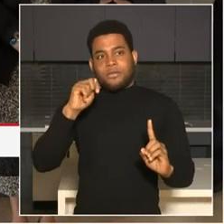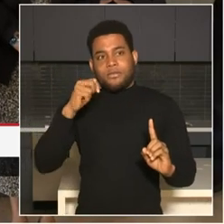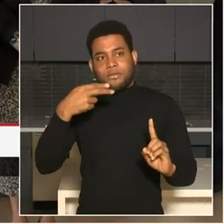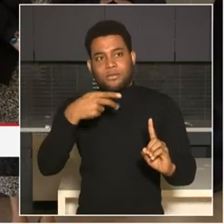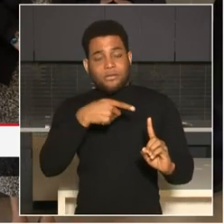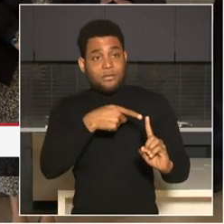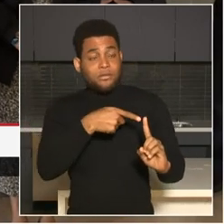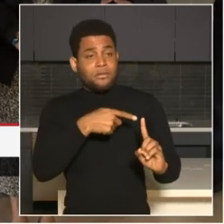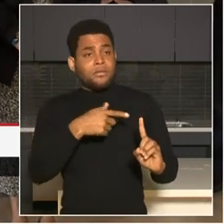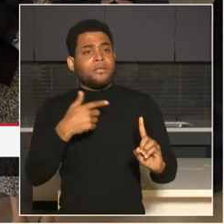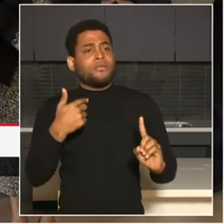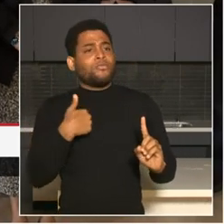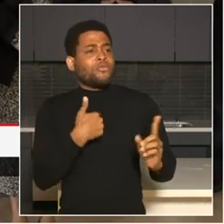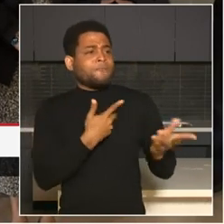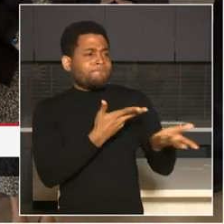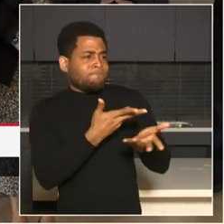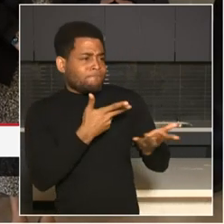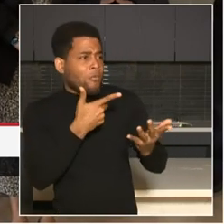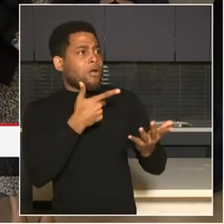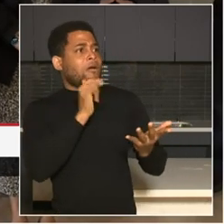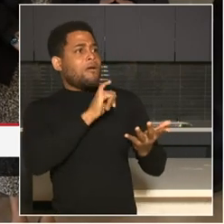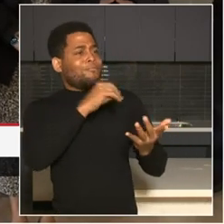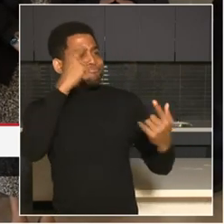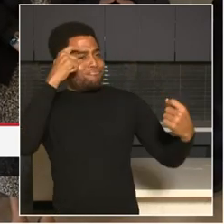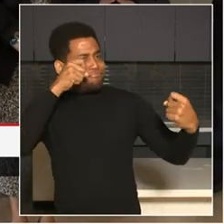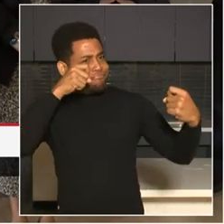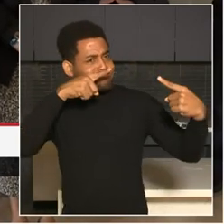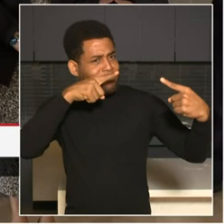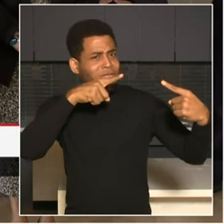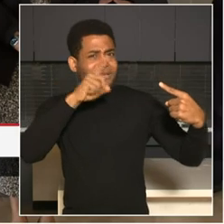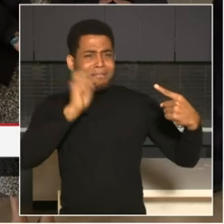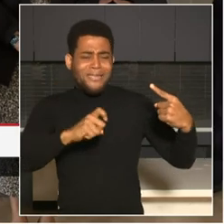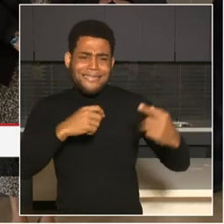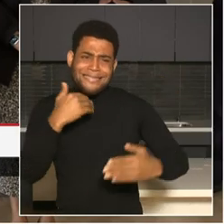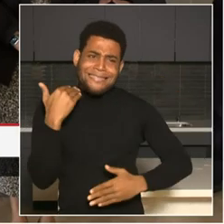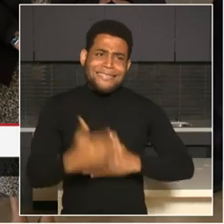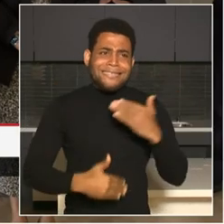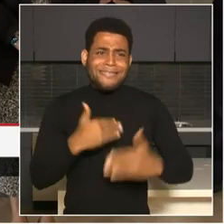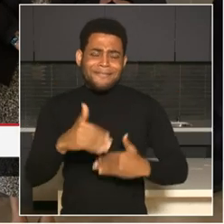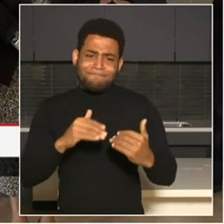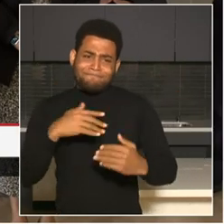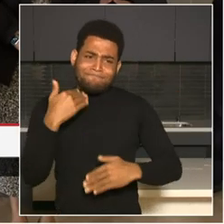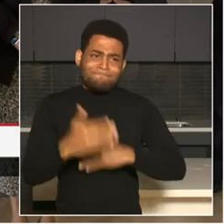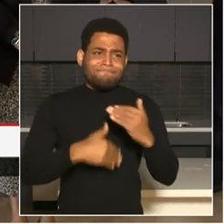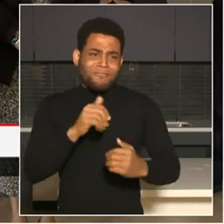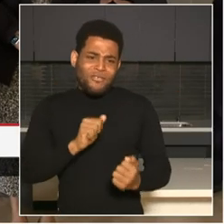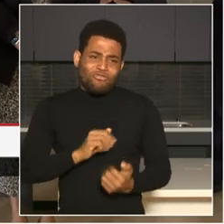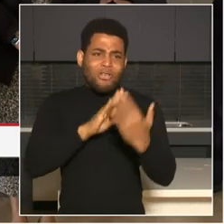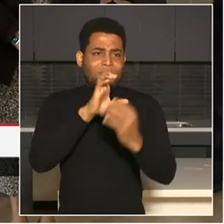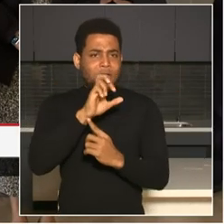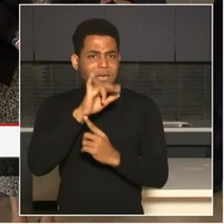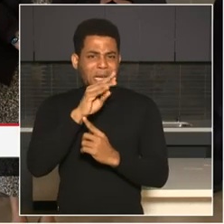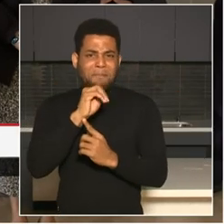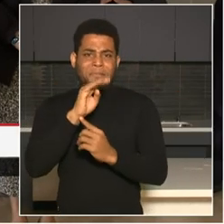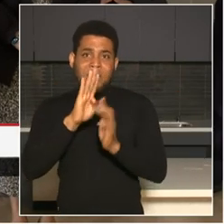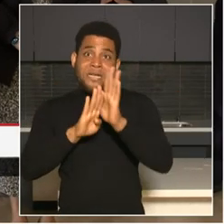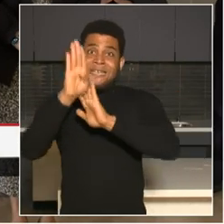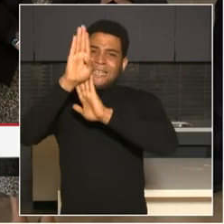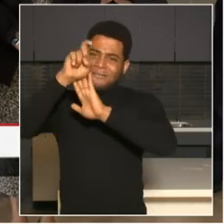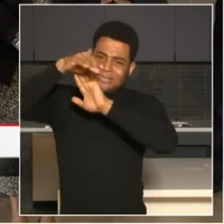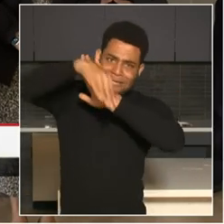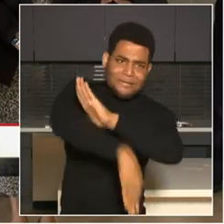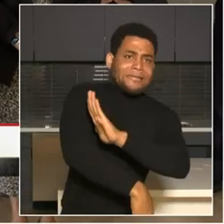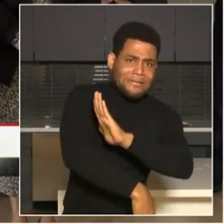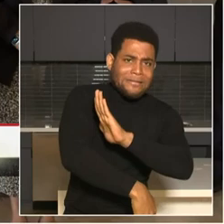that we didn't to make sure that we are doing everything in our power to drive down crime and